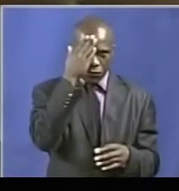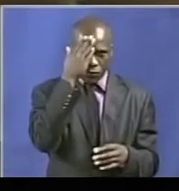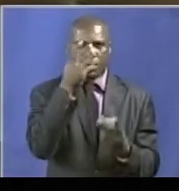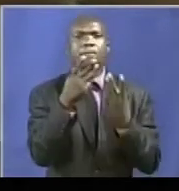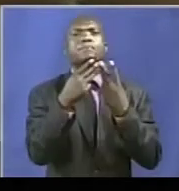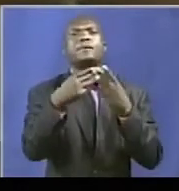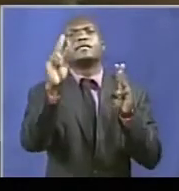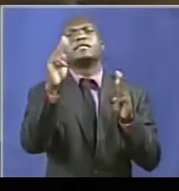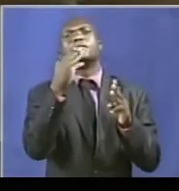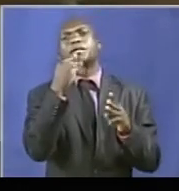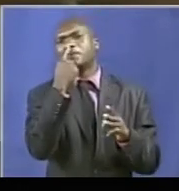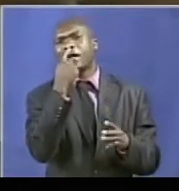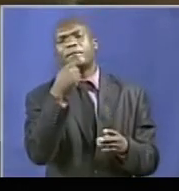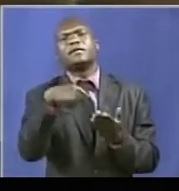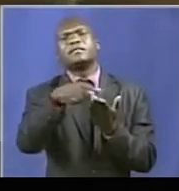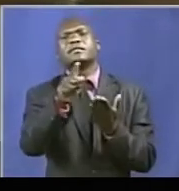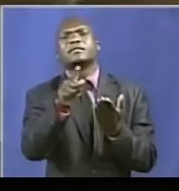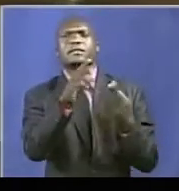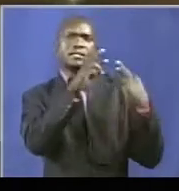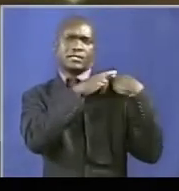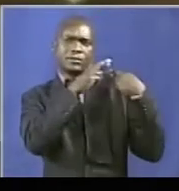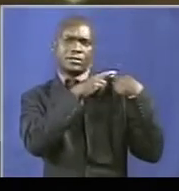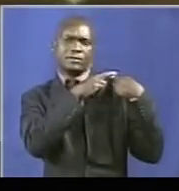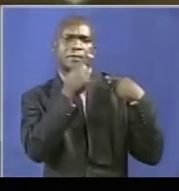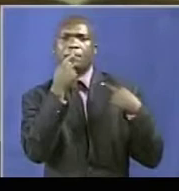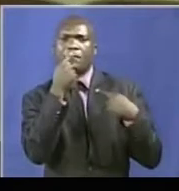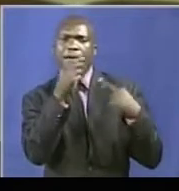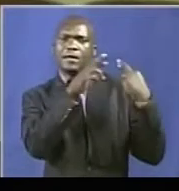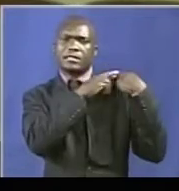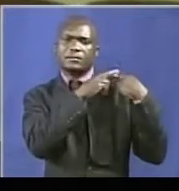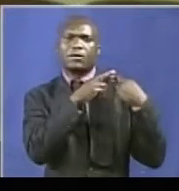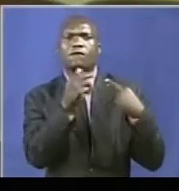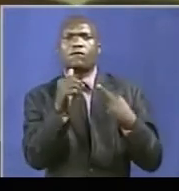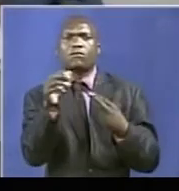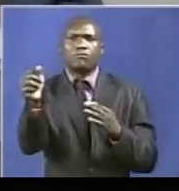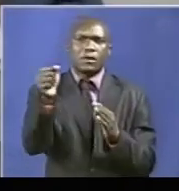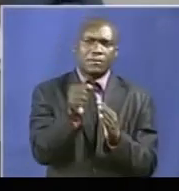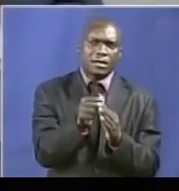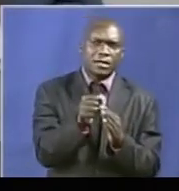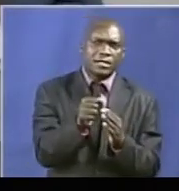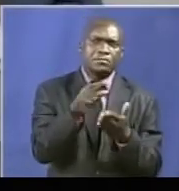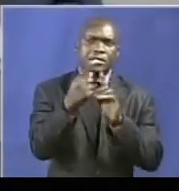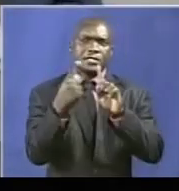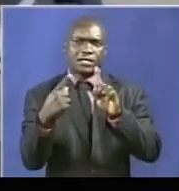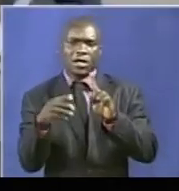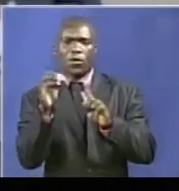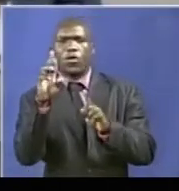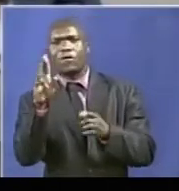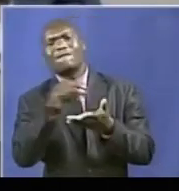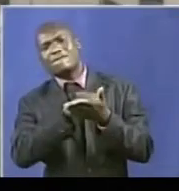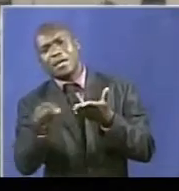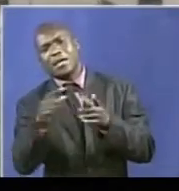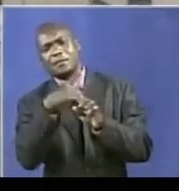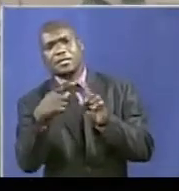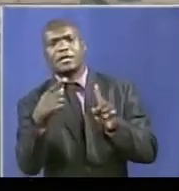has expressed his displeasure in those that he has dismissed and that is where it ends. Lawyer Mr. Tazororamsarua